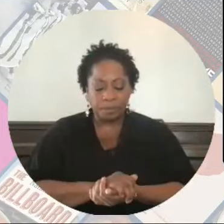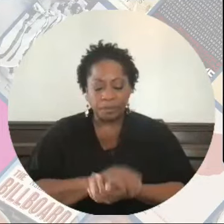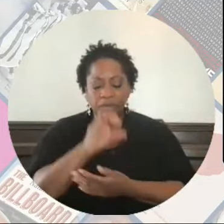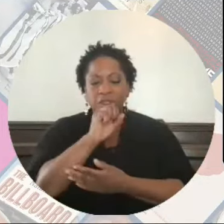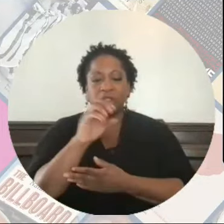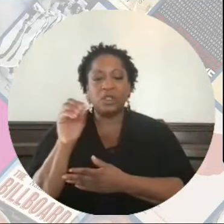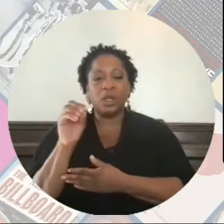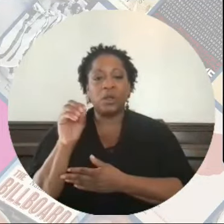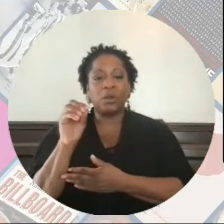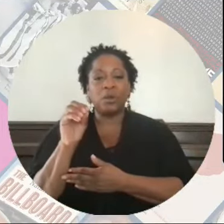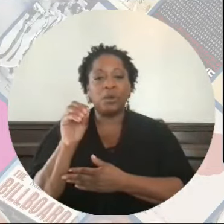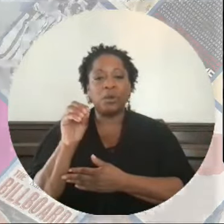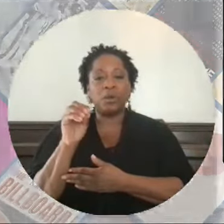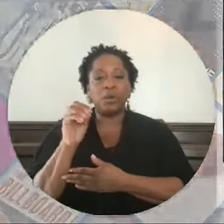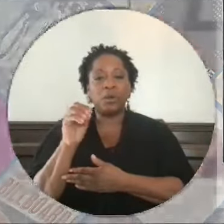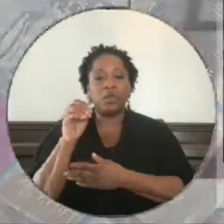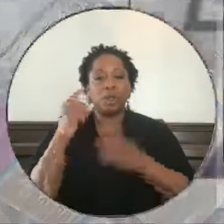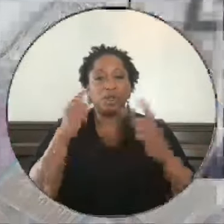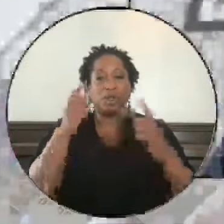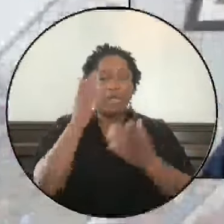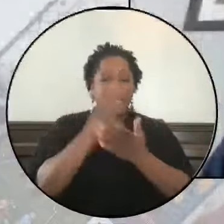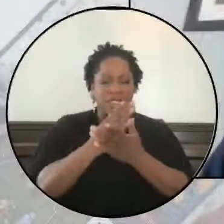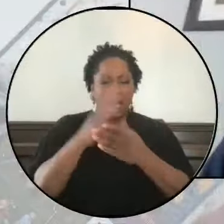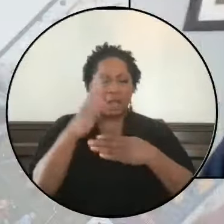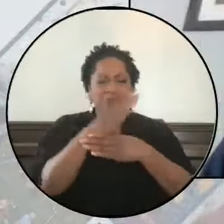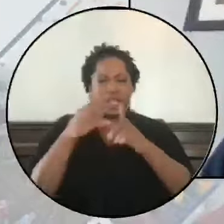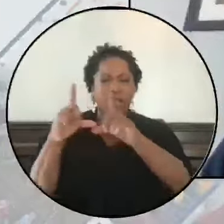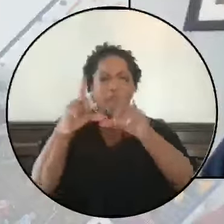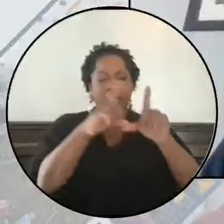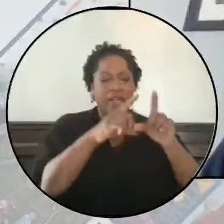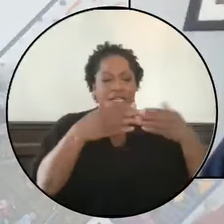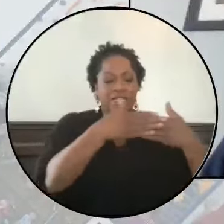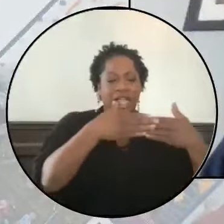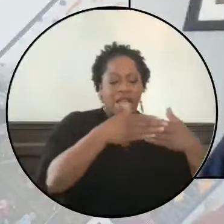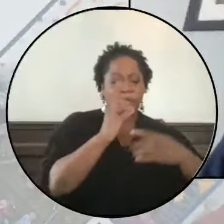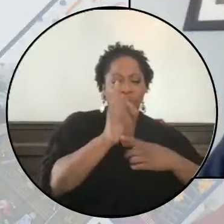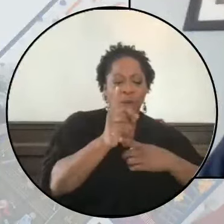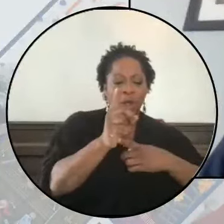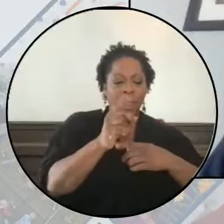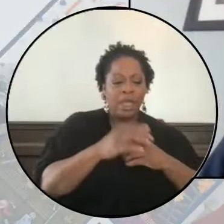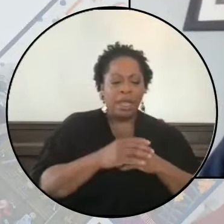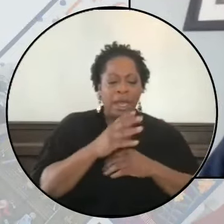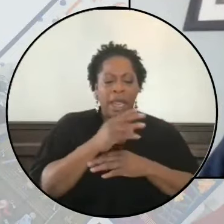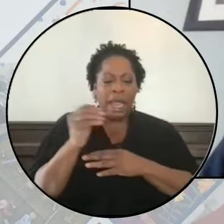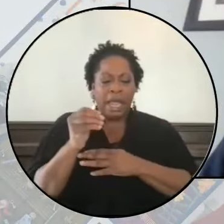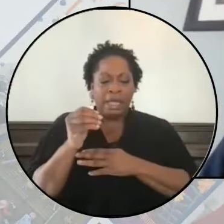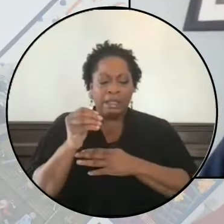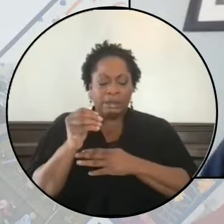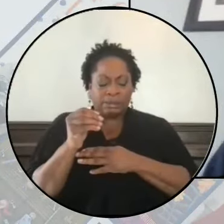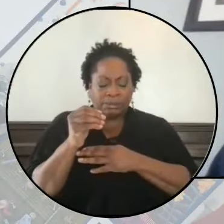So we can stop sharing the slides for a moment and